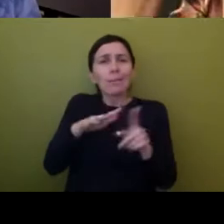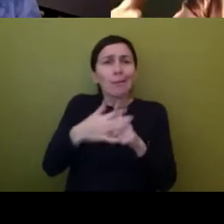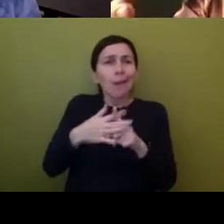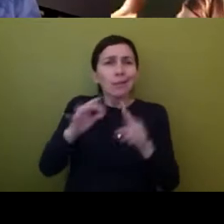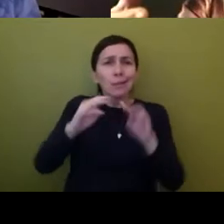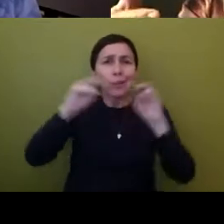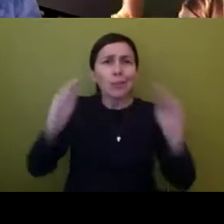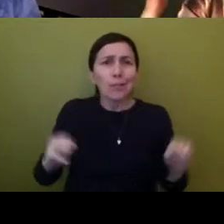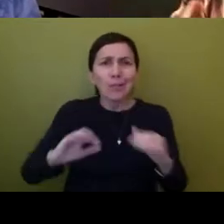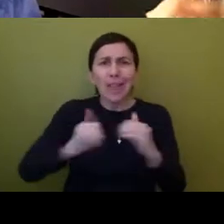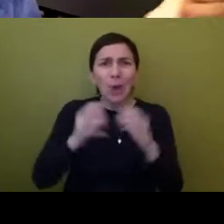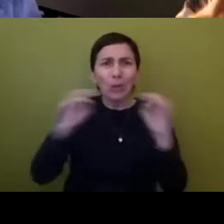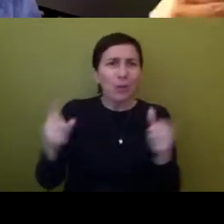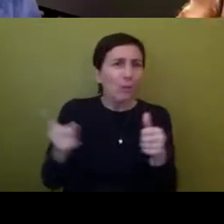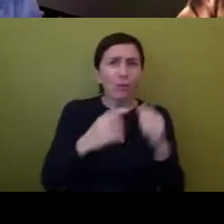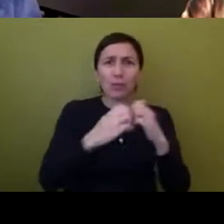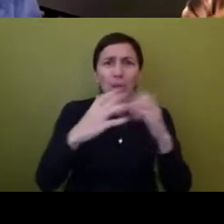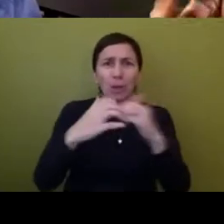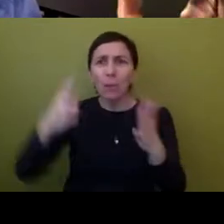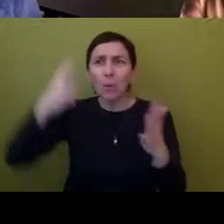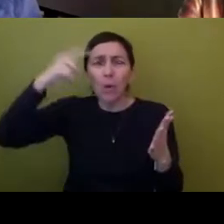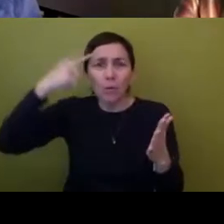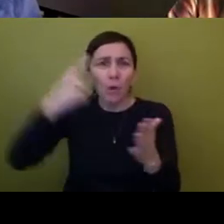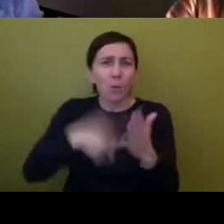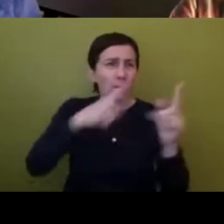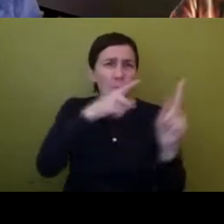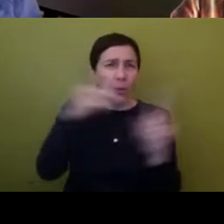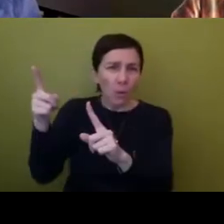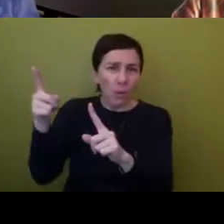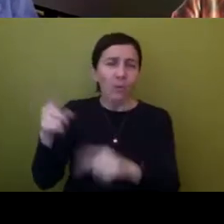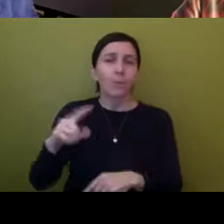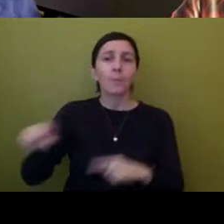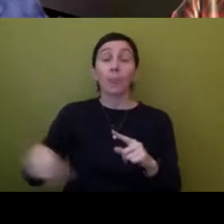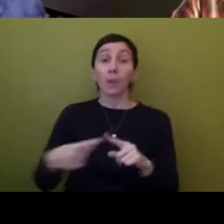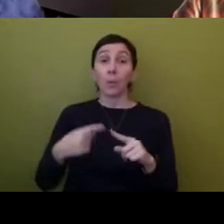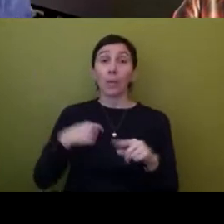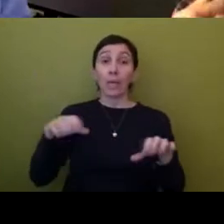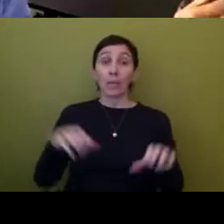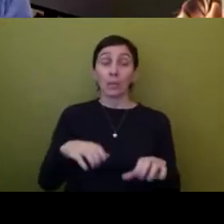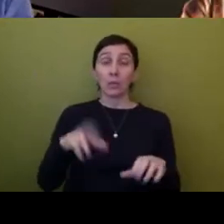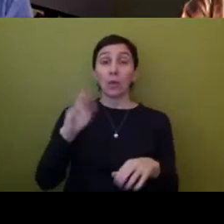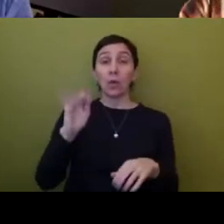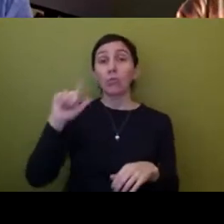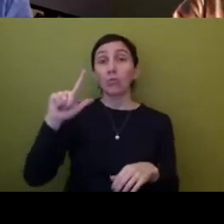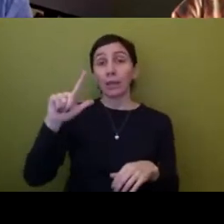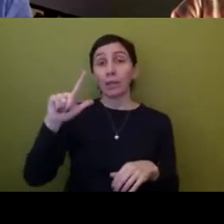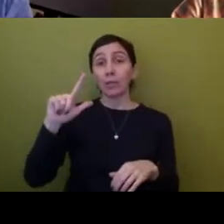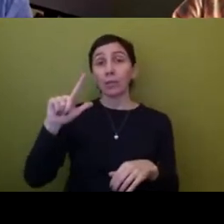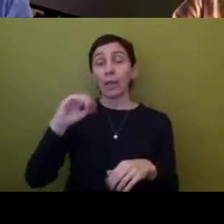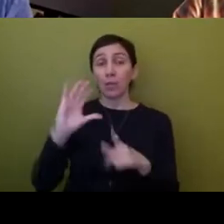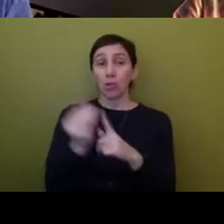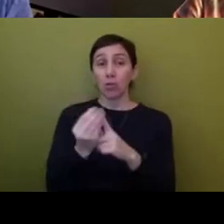that we're talking about. Right. So when we come now, when I do, for instance, these racial equity, racial justice, cultural justice trainings,